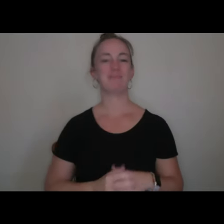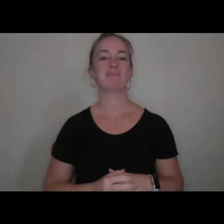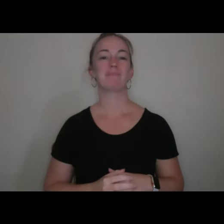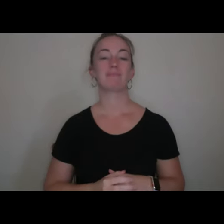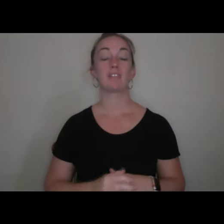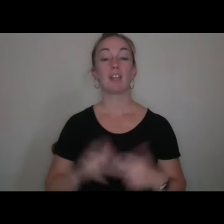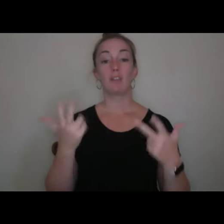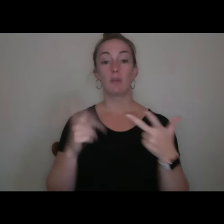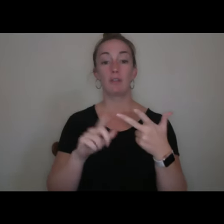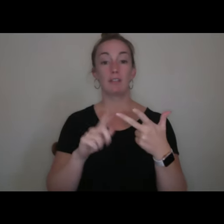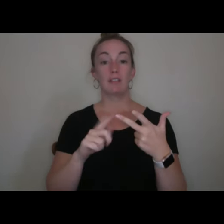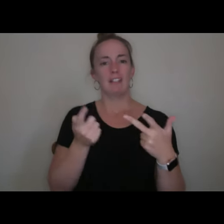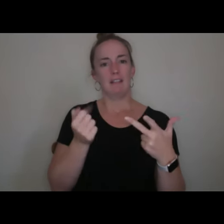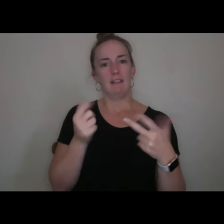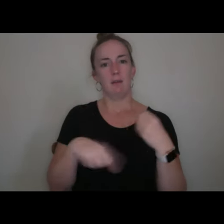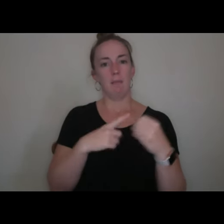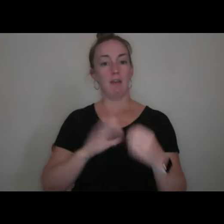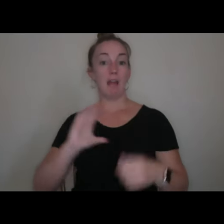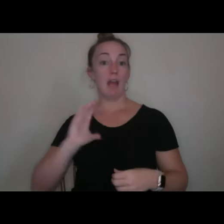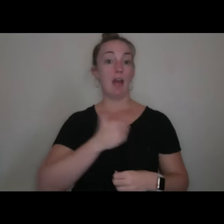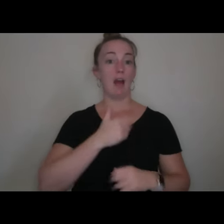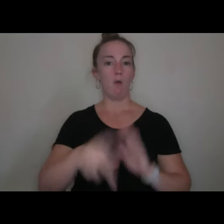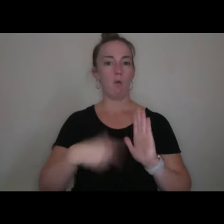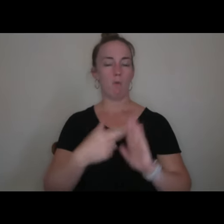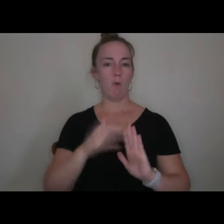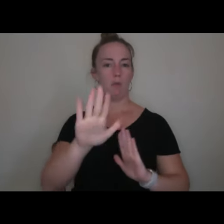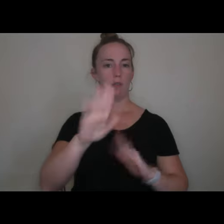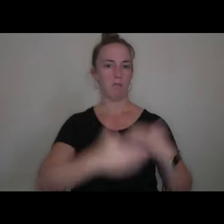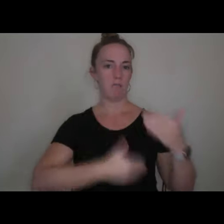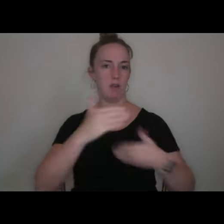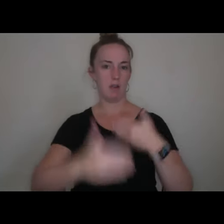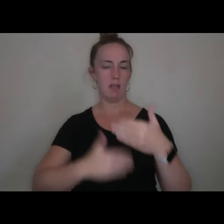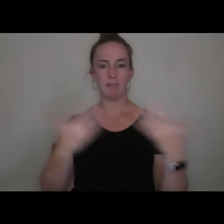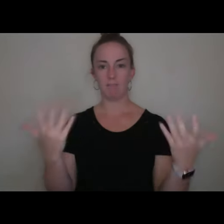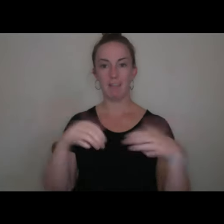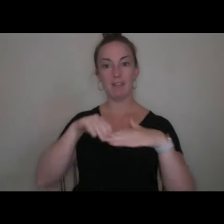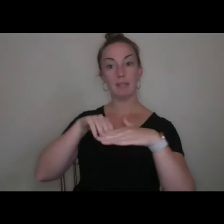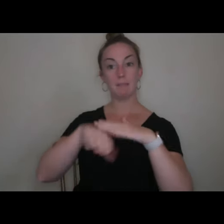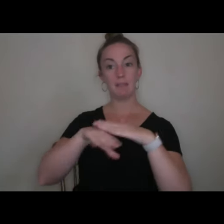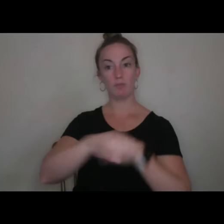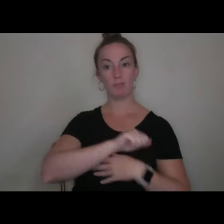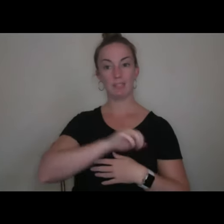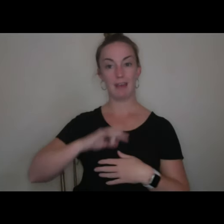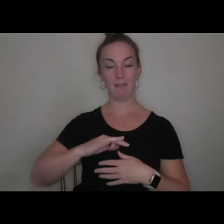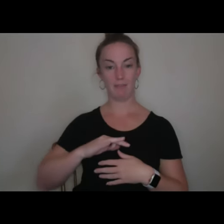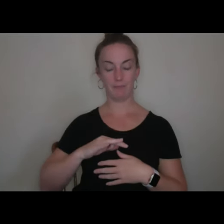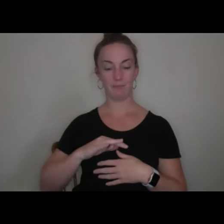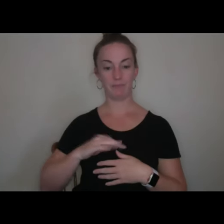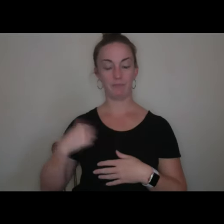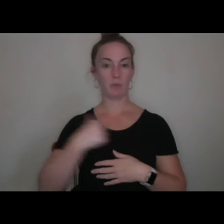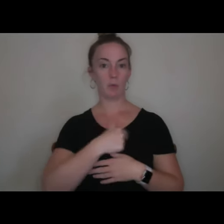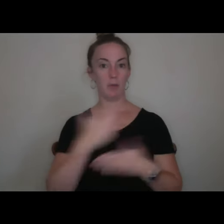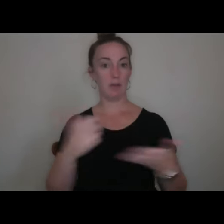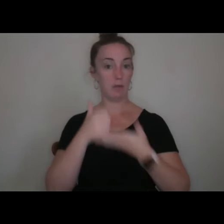bit about our role in the process as admissions staff. We're here to help